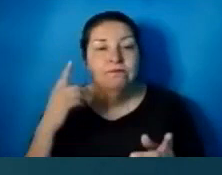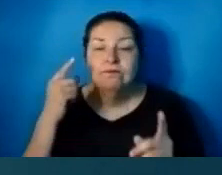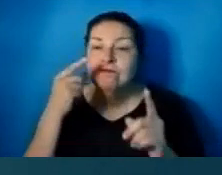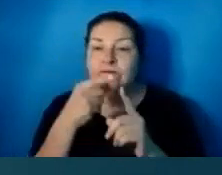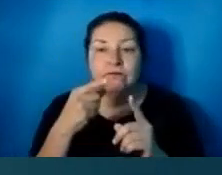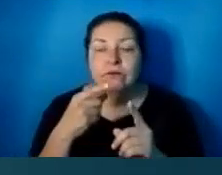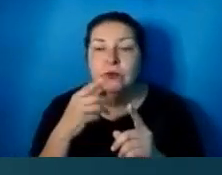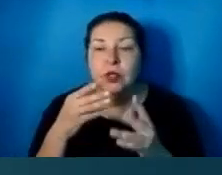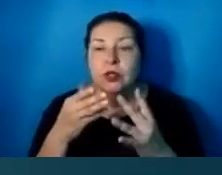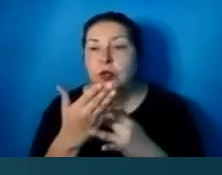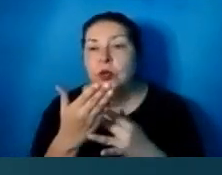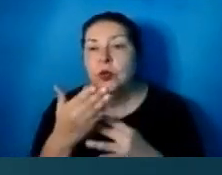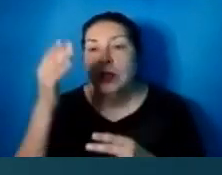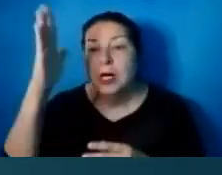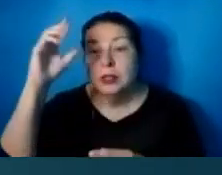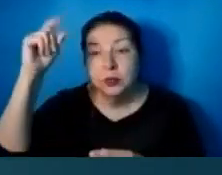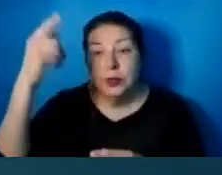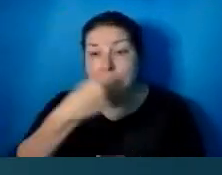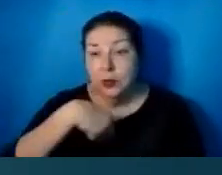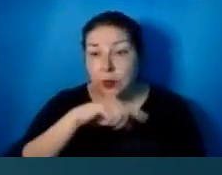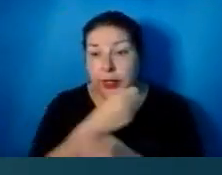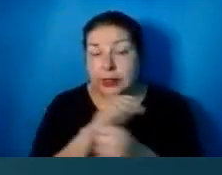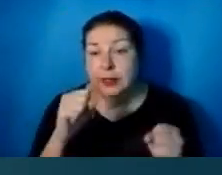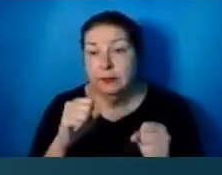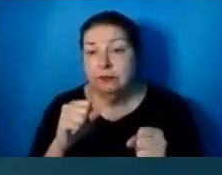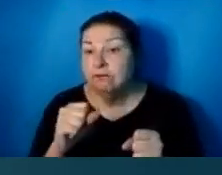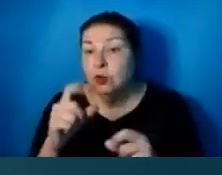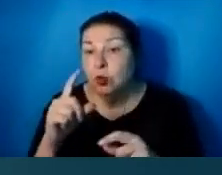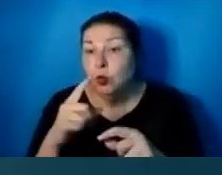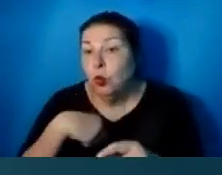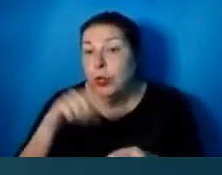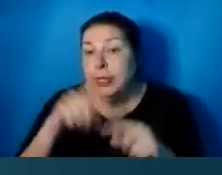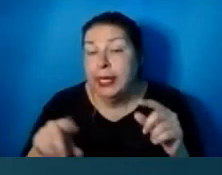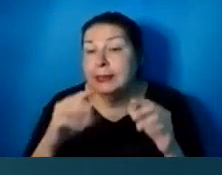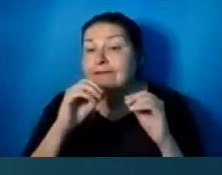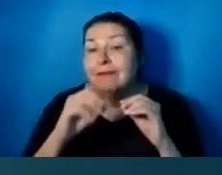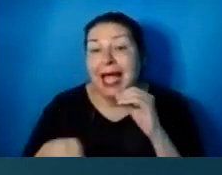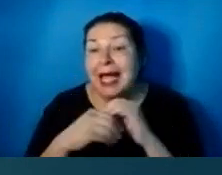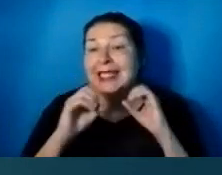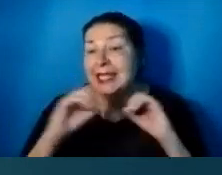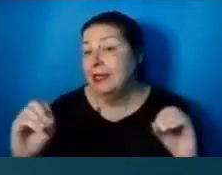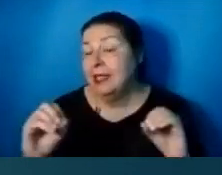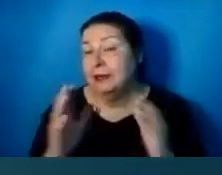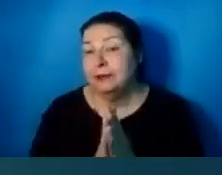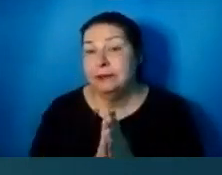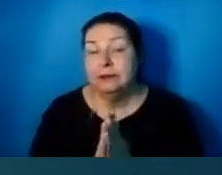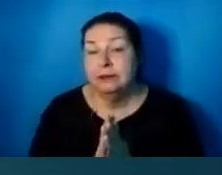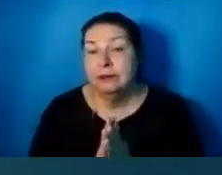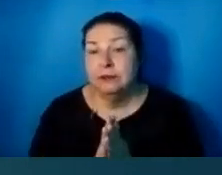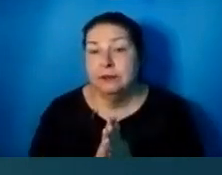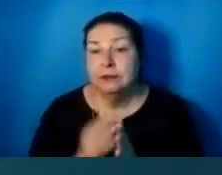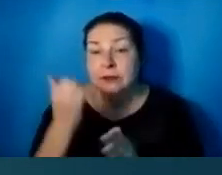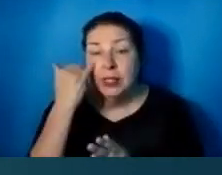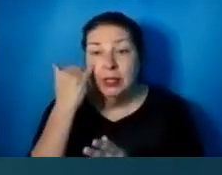grace that we are saved. We have nothing to add to it. We have nothing at all. If you